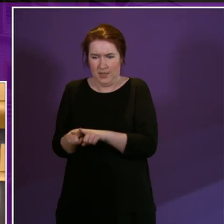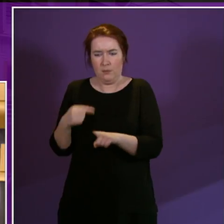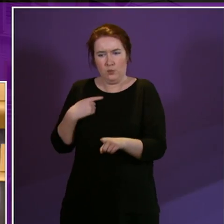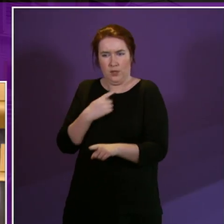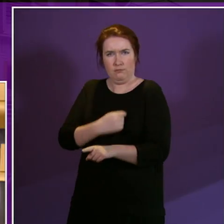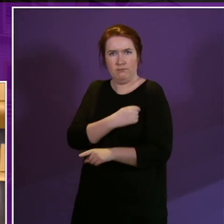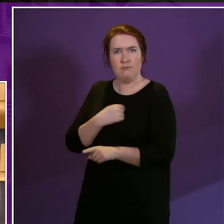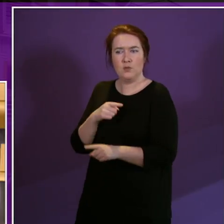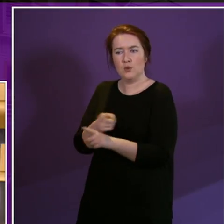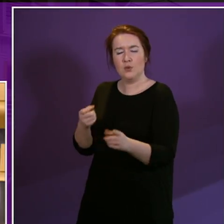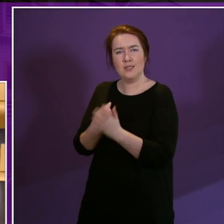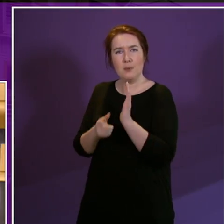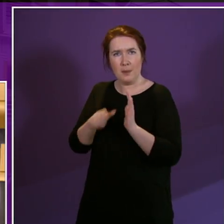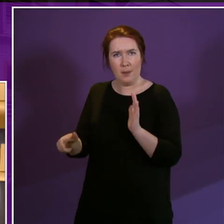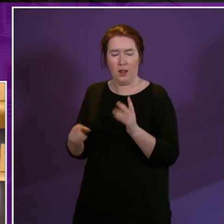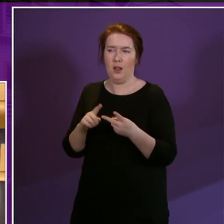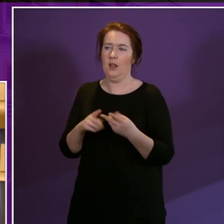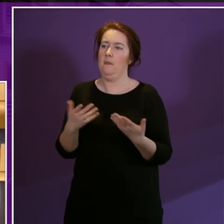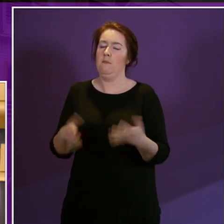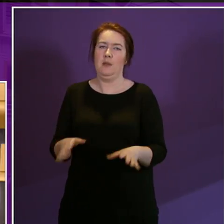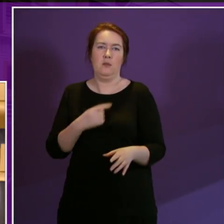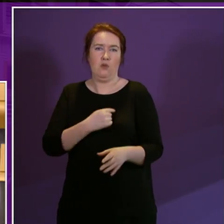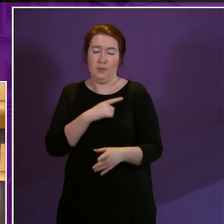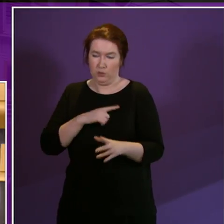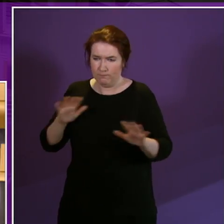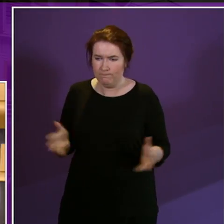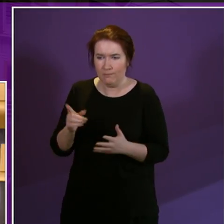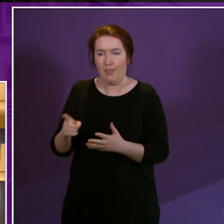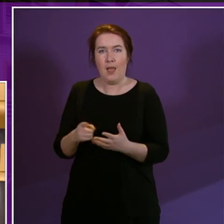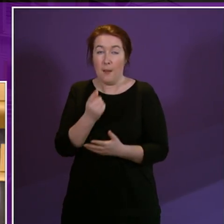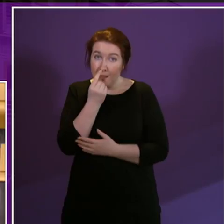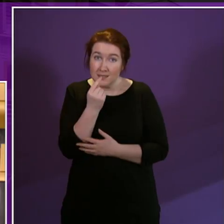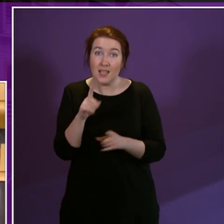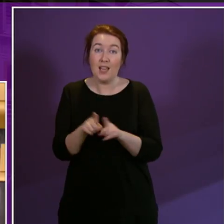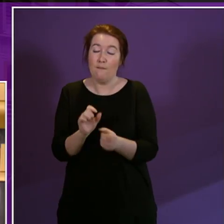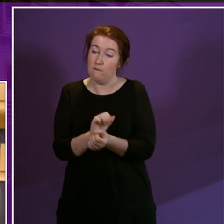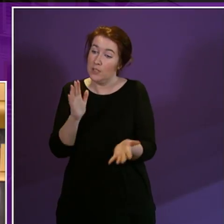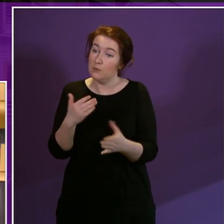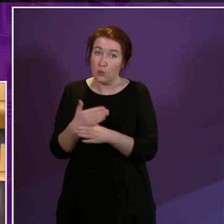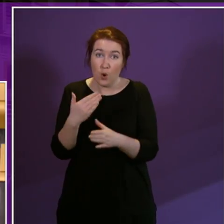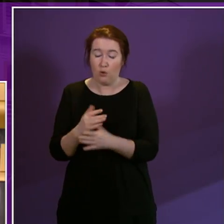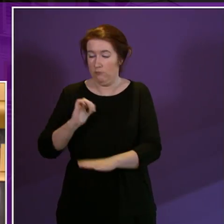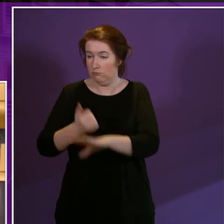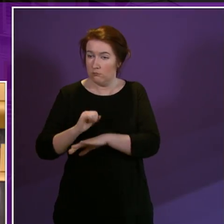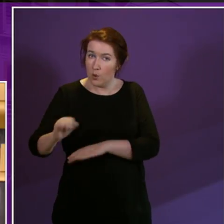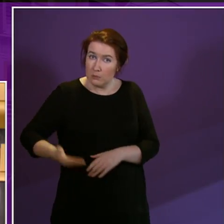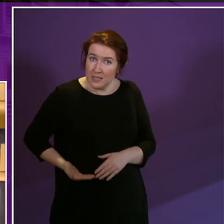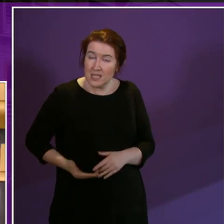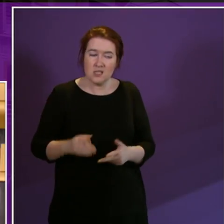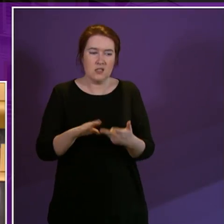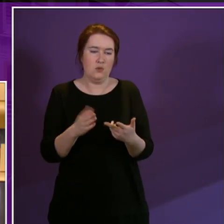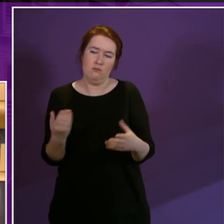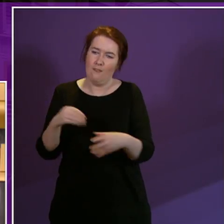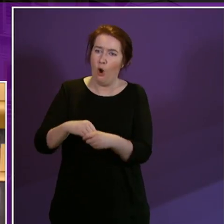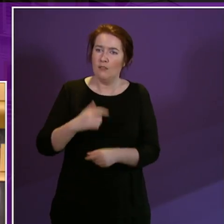And that included promises to enhance their ability and freedom to work or set up a business, to get more involved in civic life,